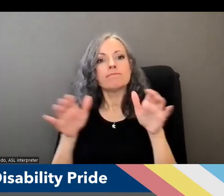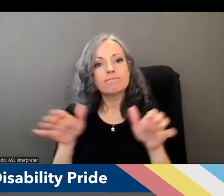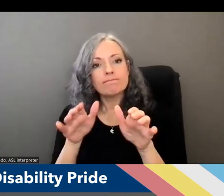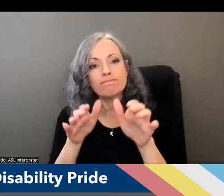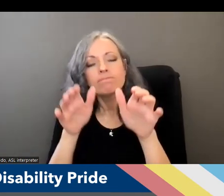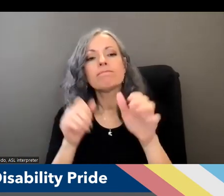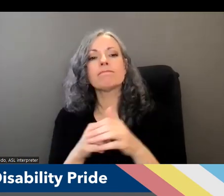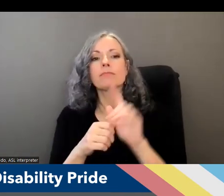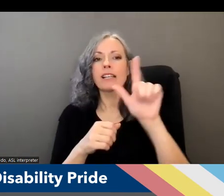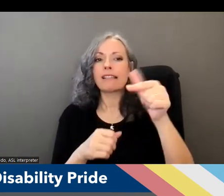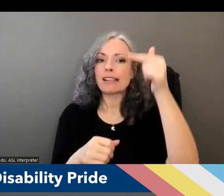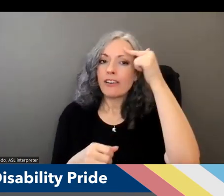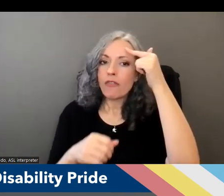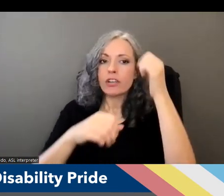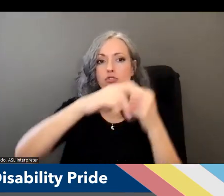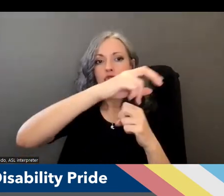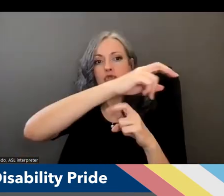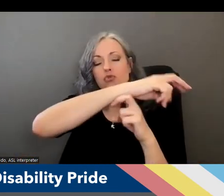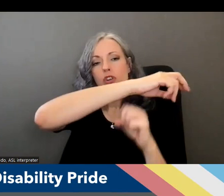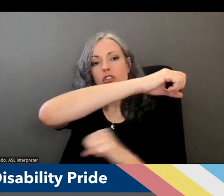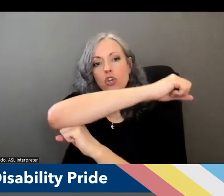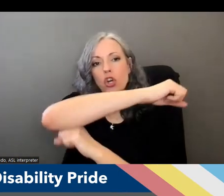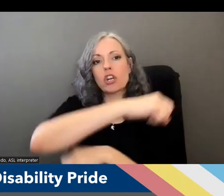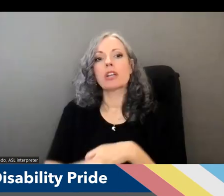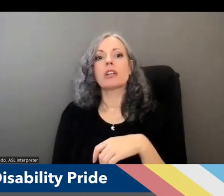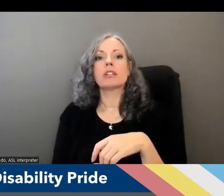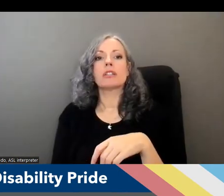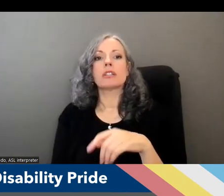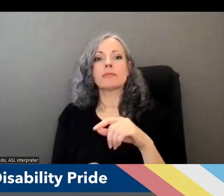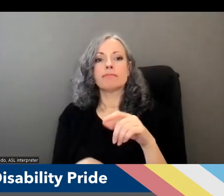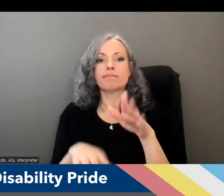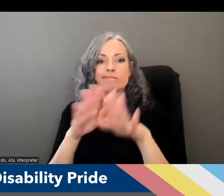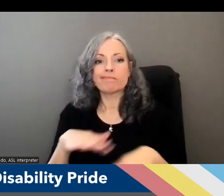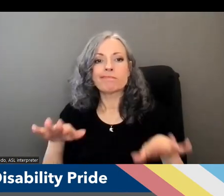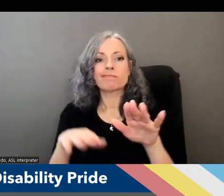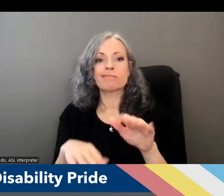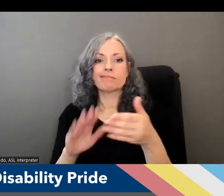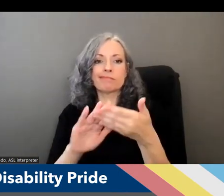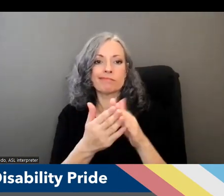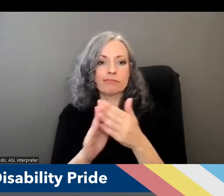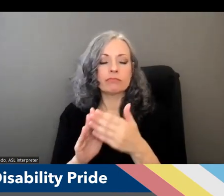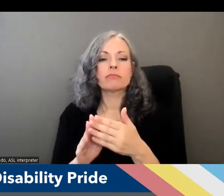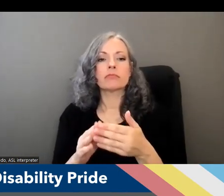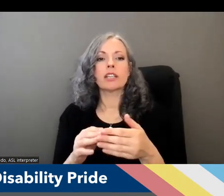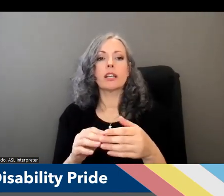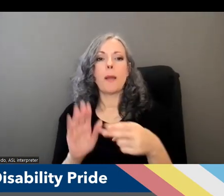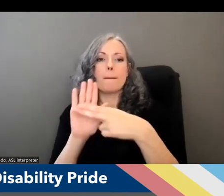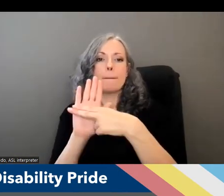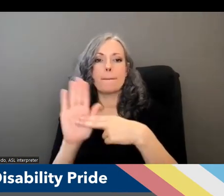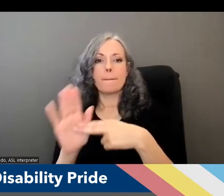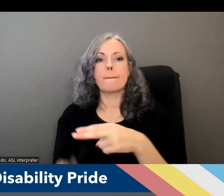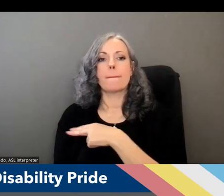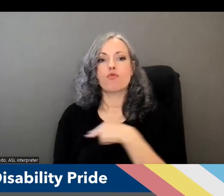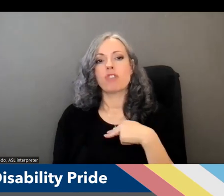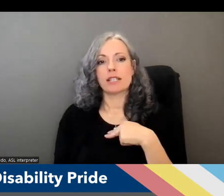governance structure geography and demographics and branding communications and outreach these were the